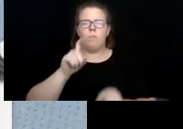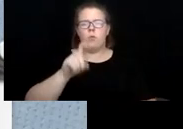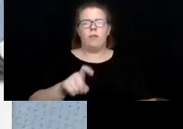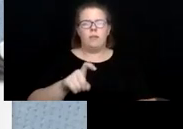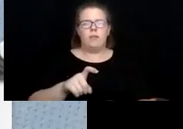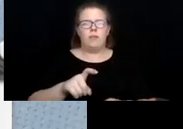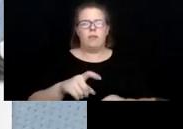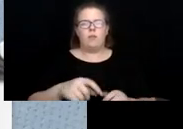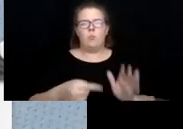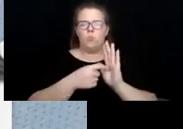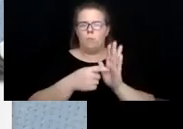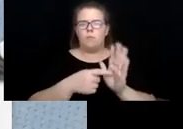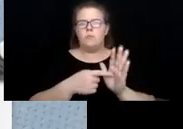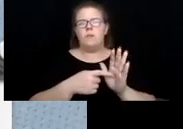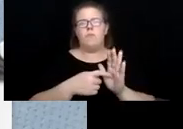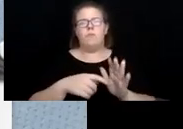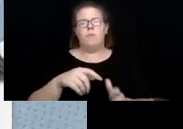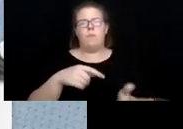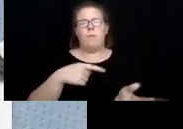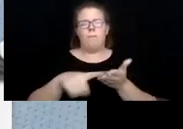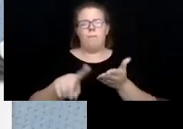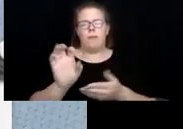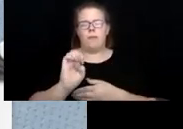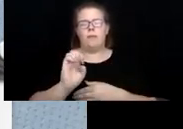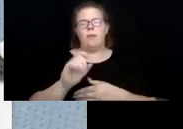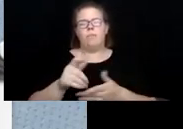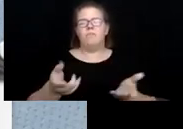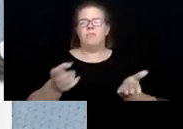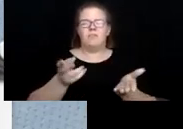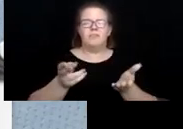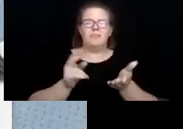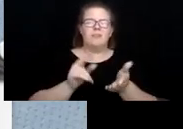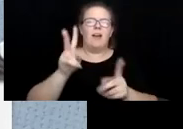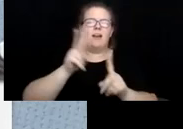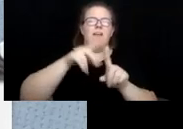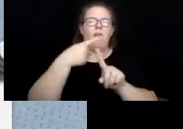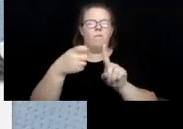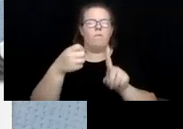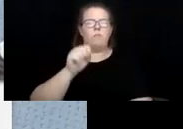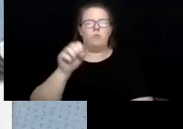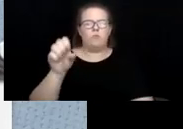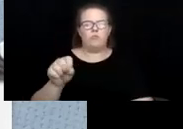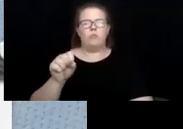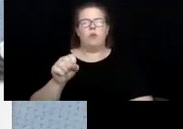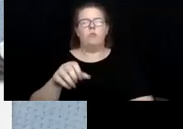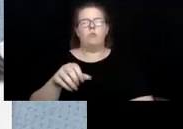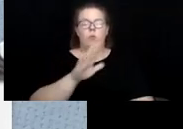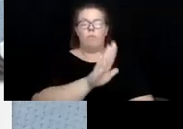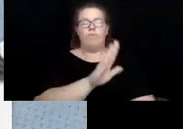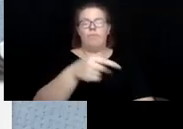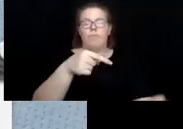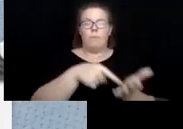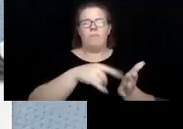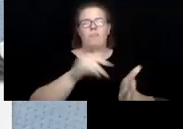payee, um, assigned from Social Security so that their bills, um, like